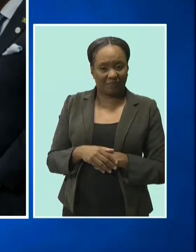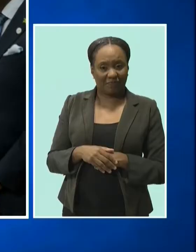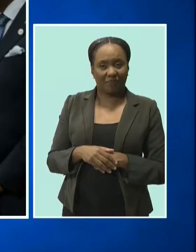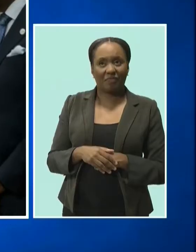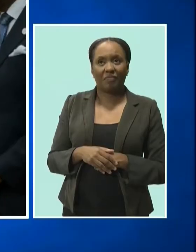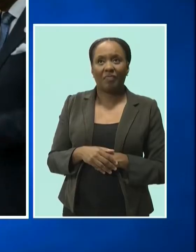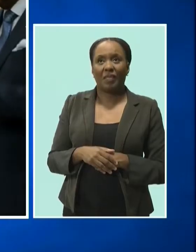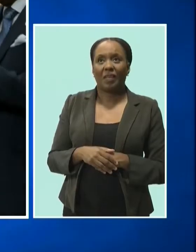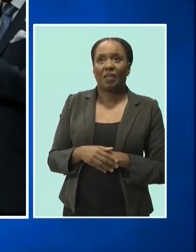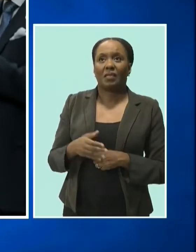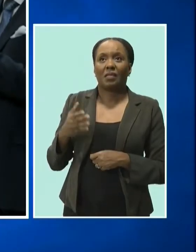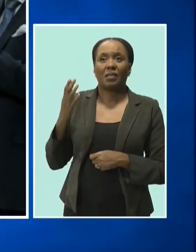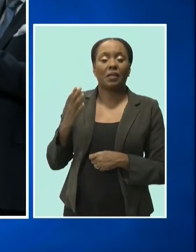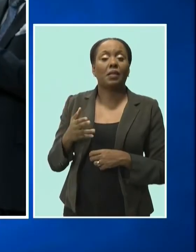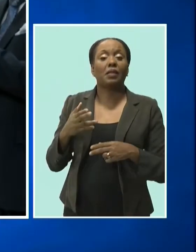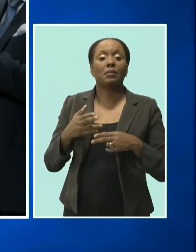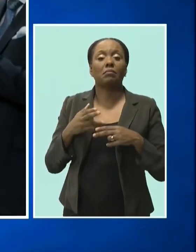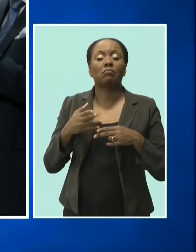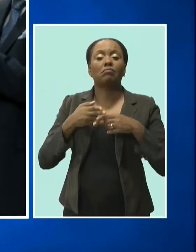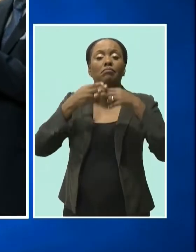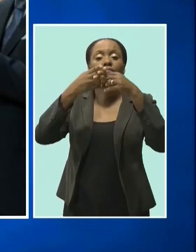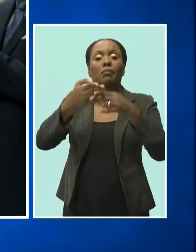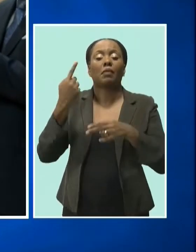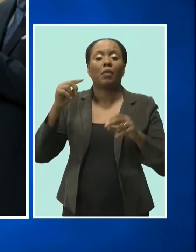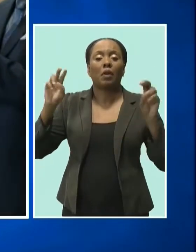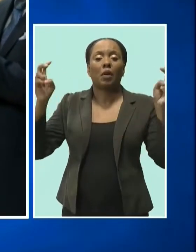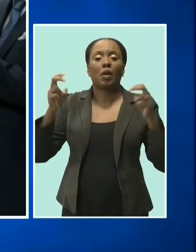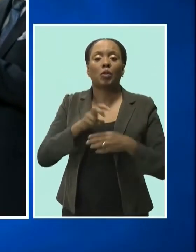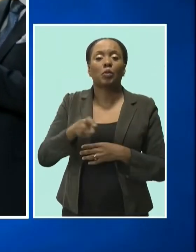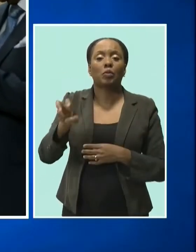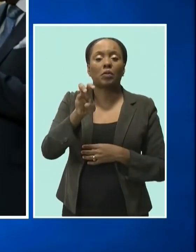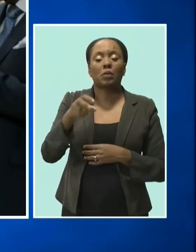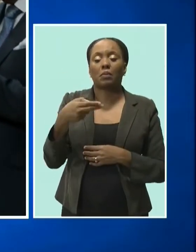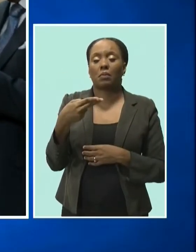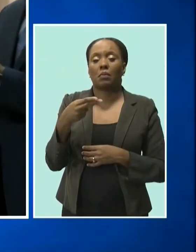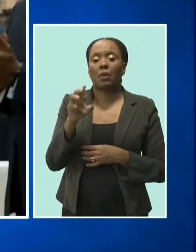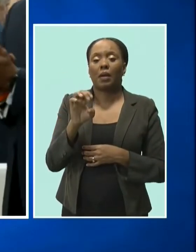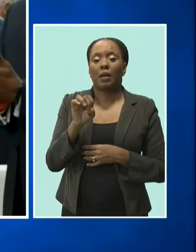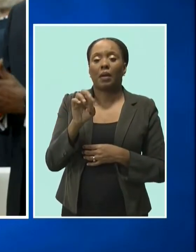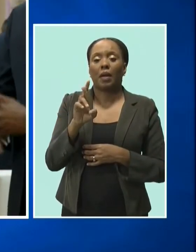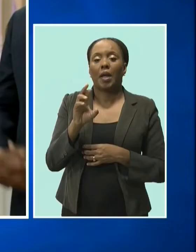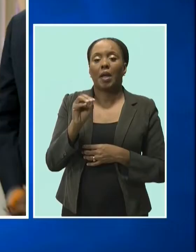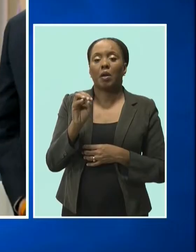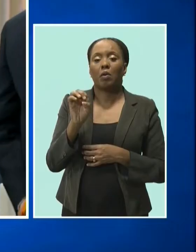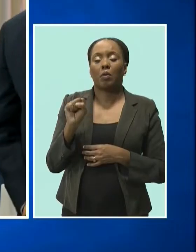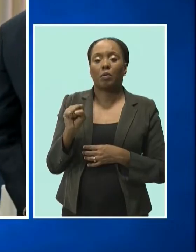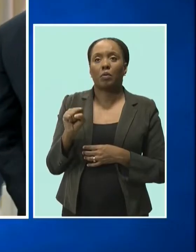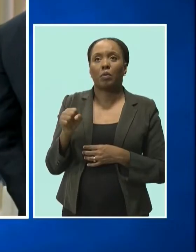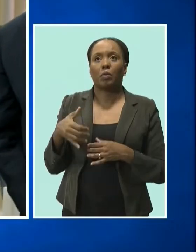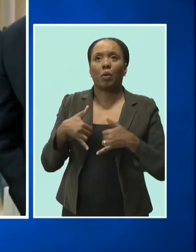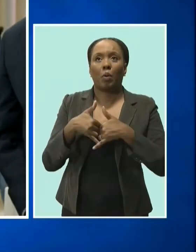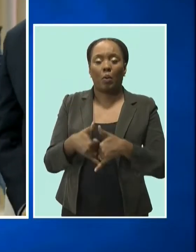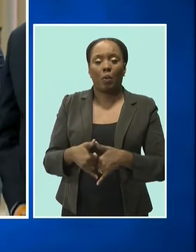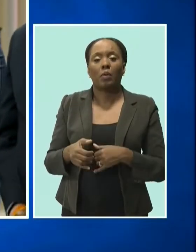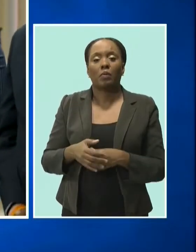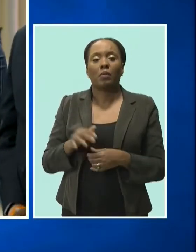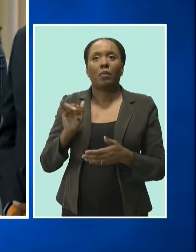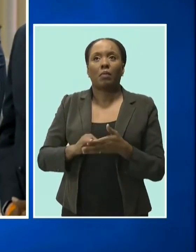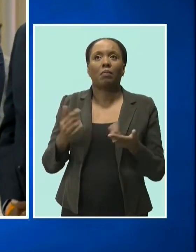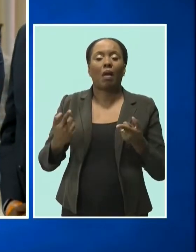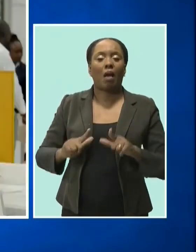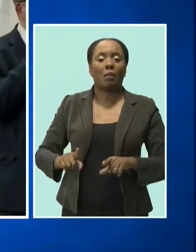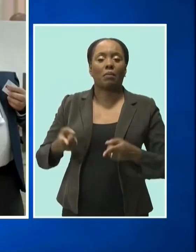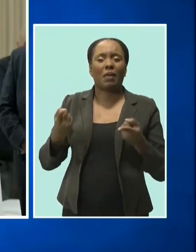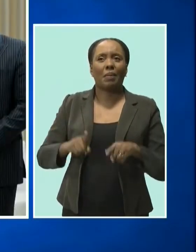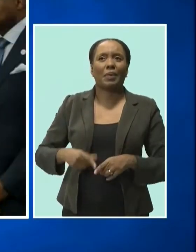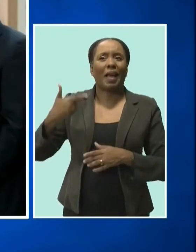of the Tourism Heroes Award for 2021. The presentation was made at the World Travel Market in London.